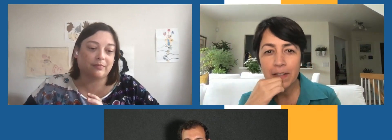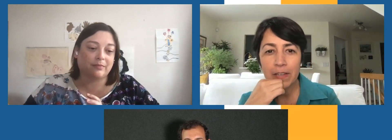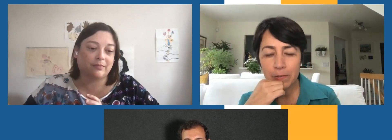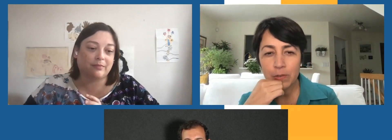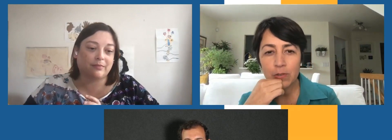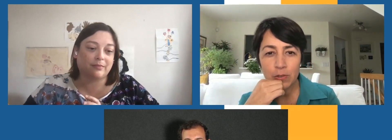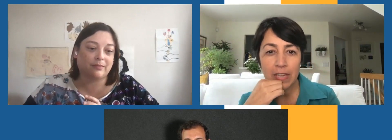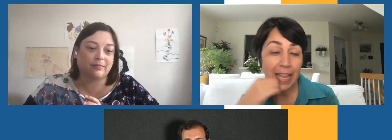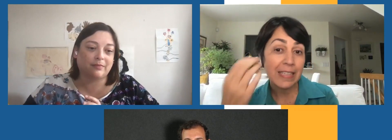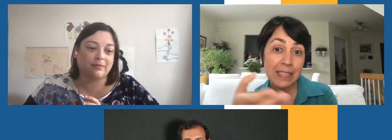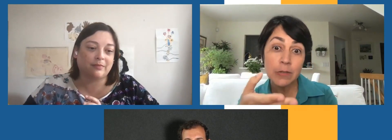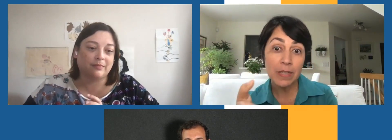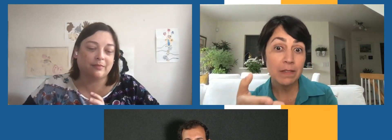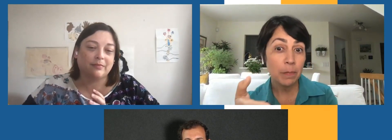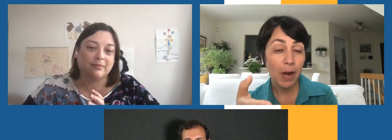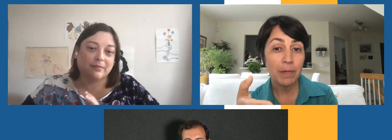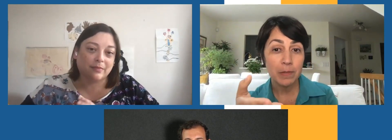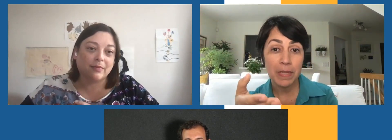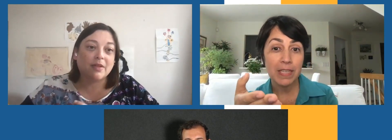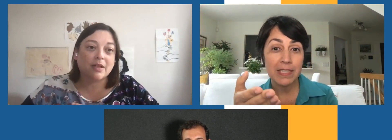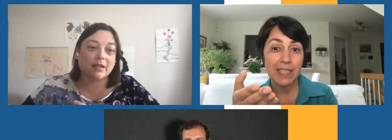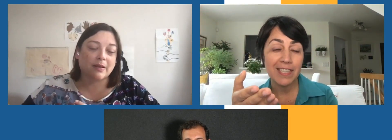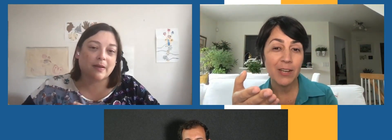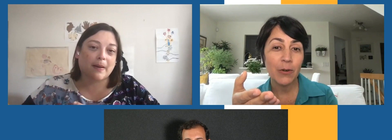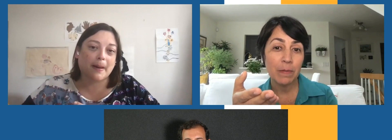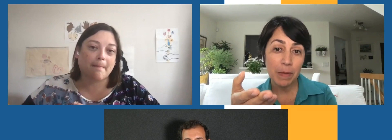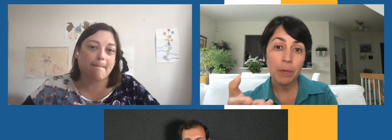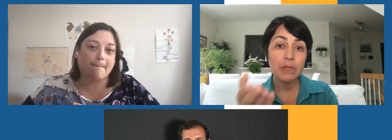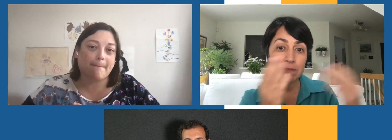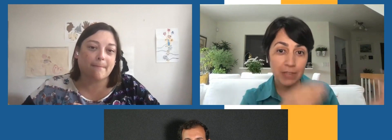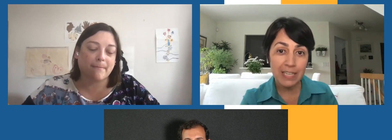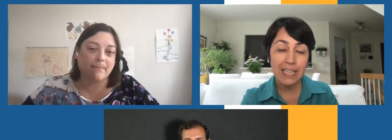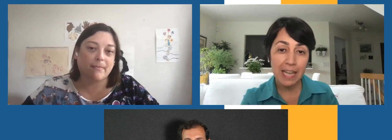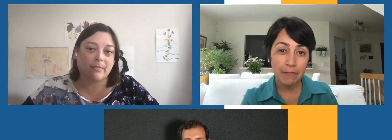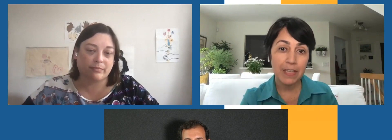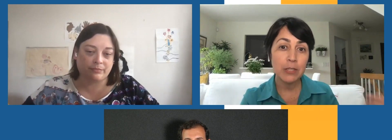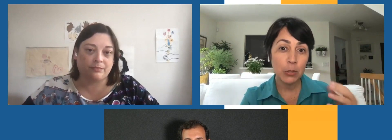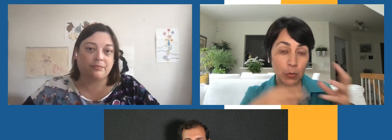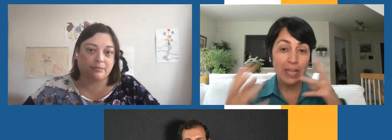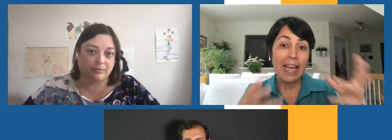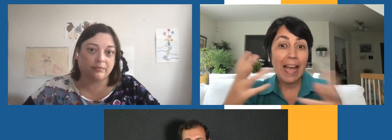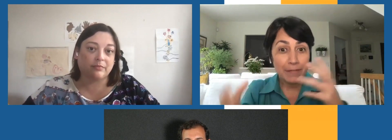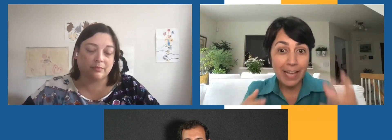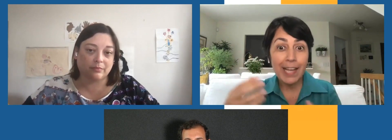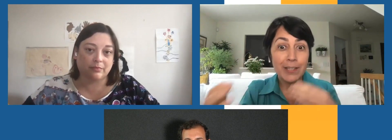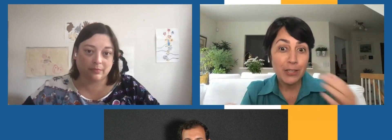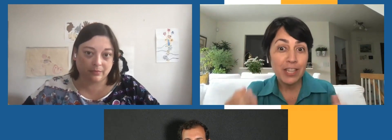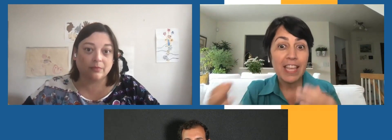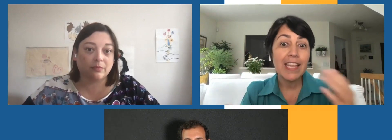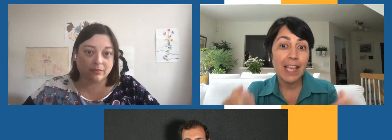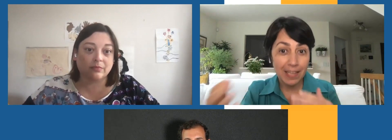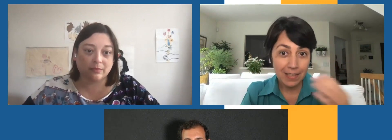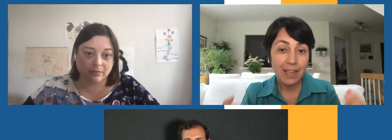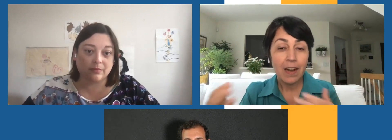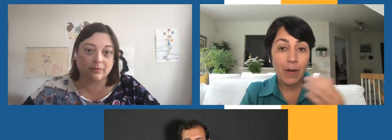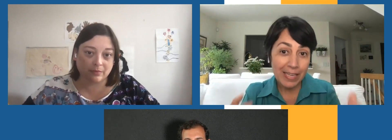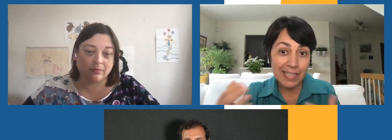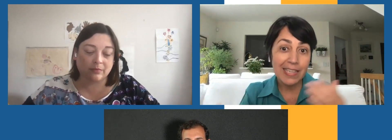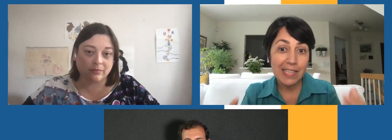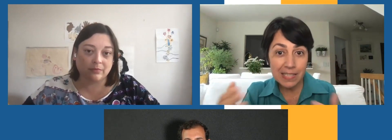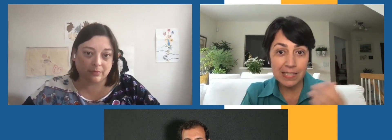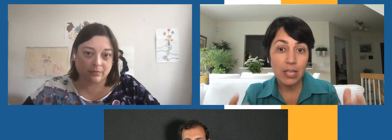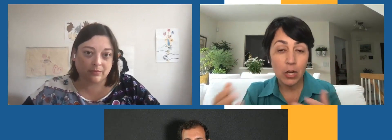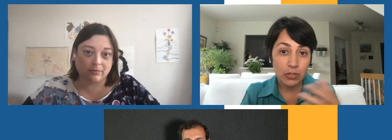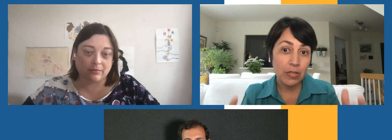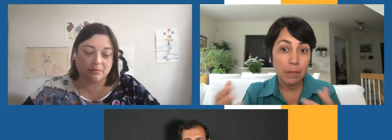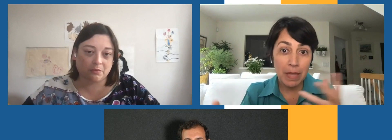Uh, if you do, and this is one of the problems because, you know, if people drink the caffeine to have that energy thinking, oh, I